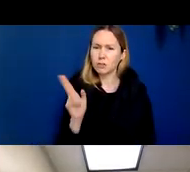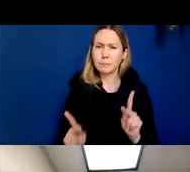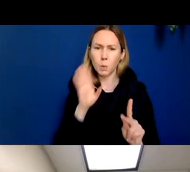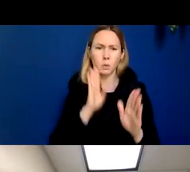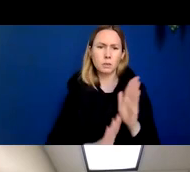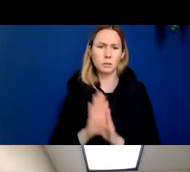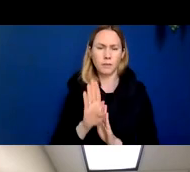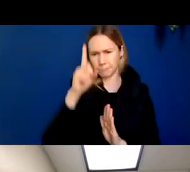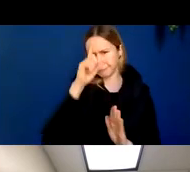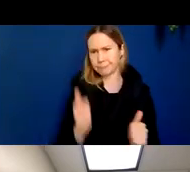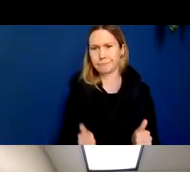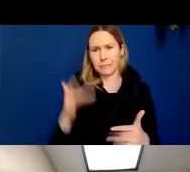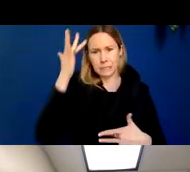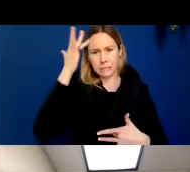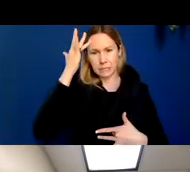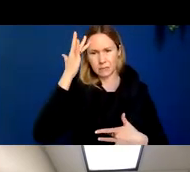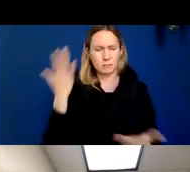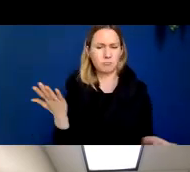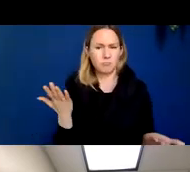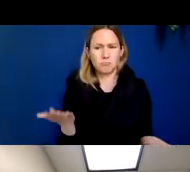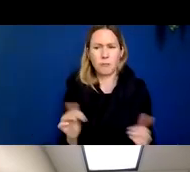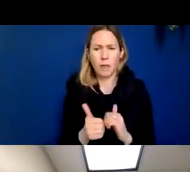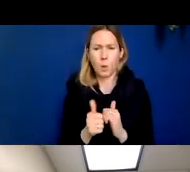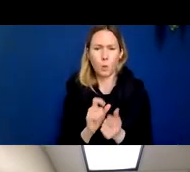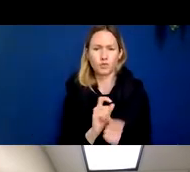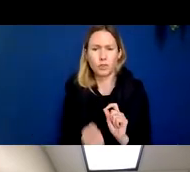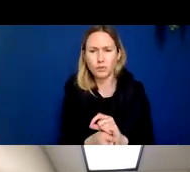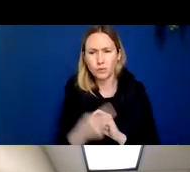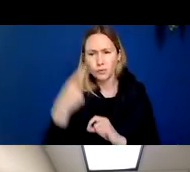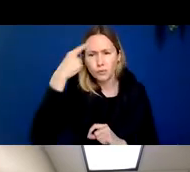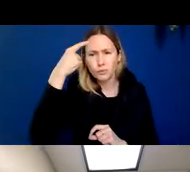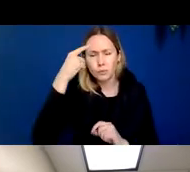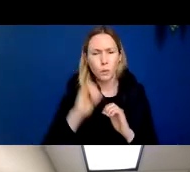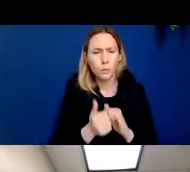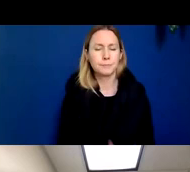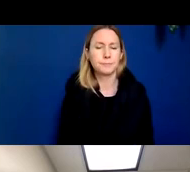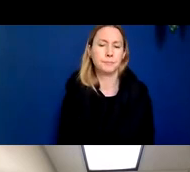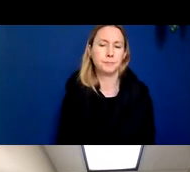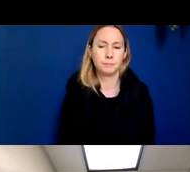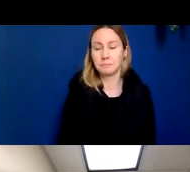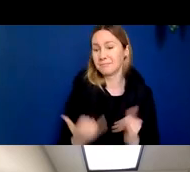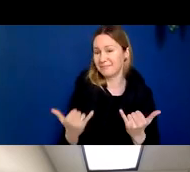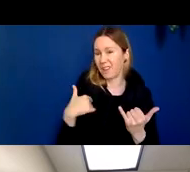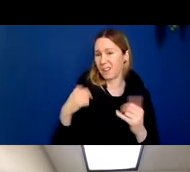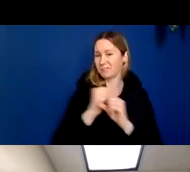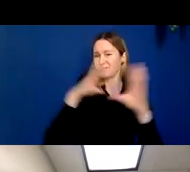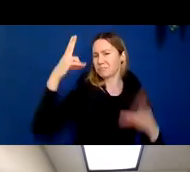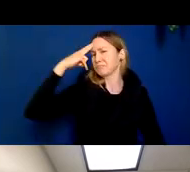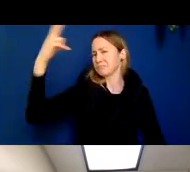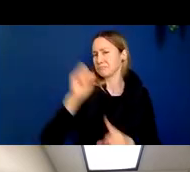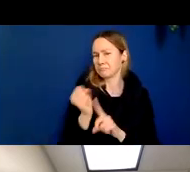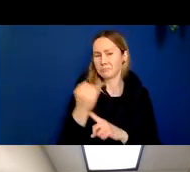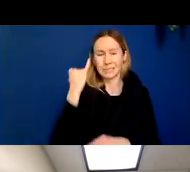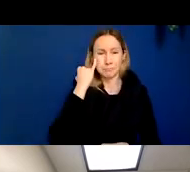neurodegenerative disease clinically? How do they change? So I'm showing you here a hypothetical scenario of a person that develops a